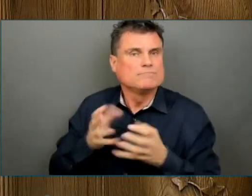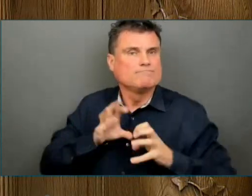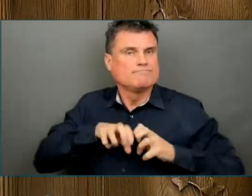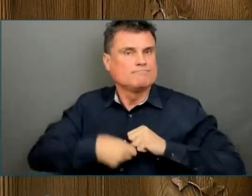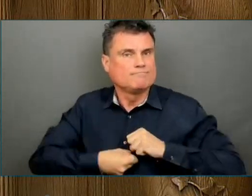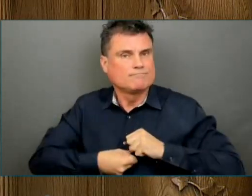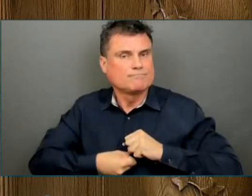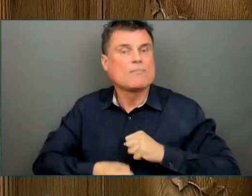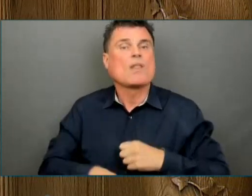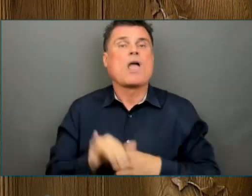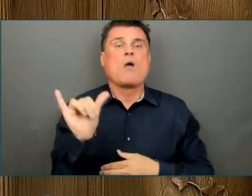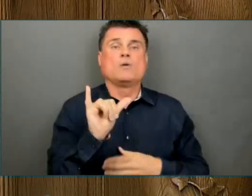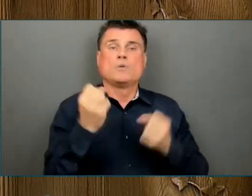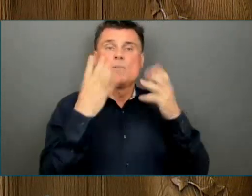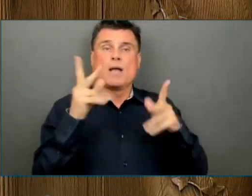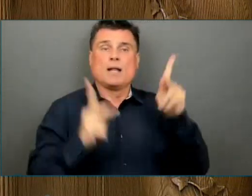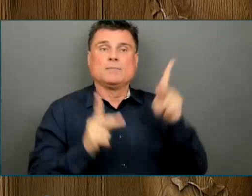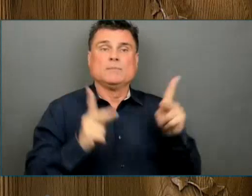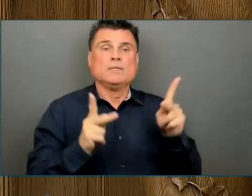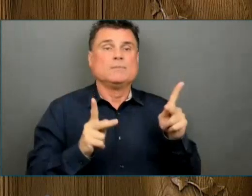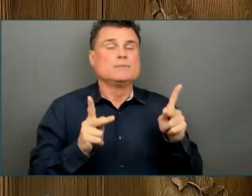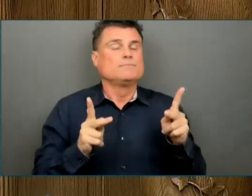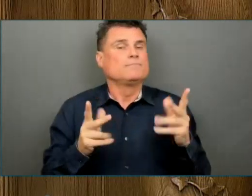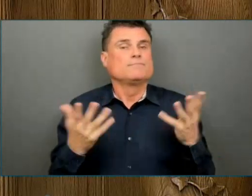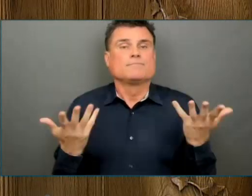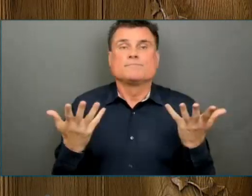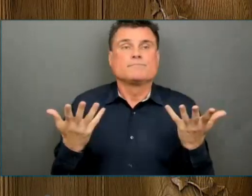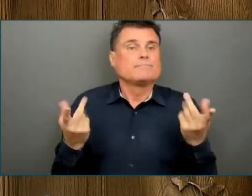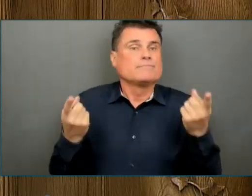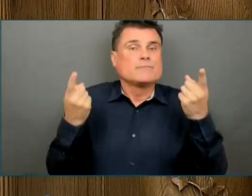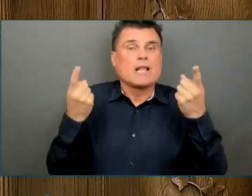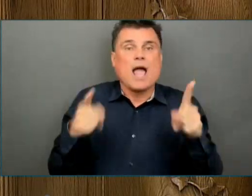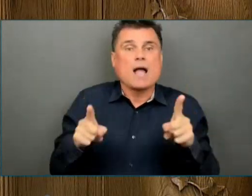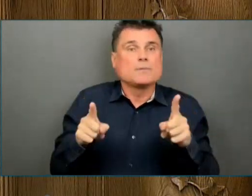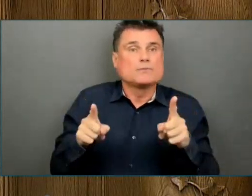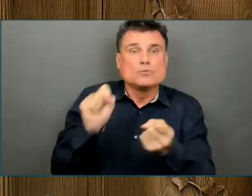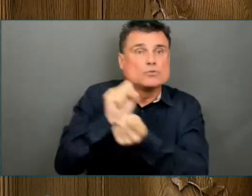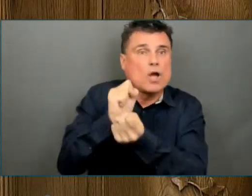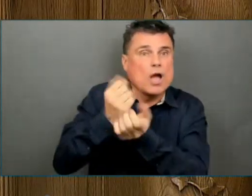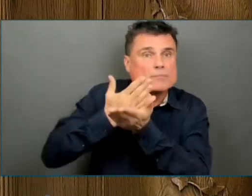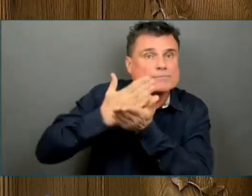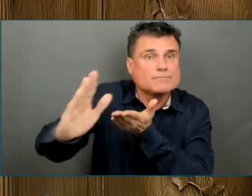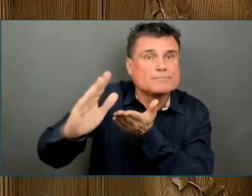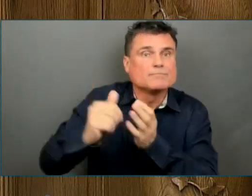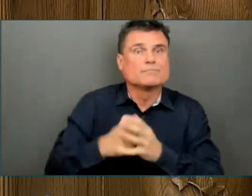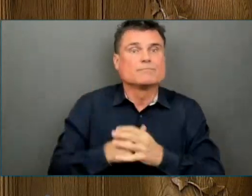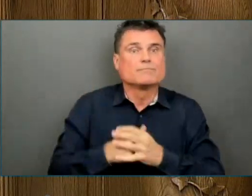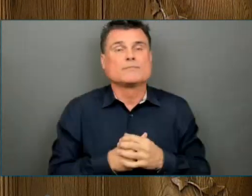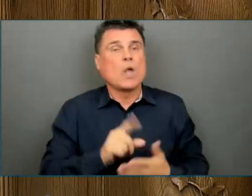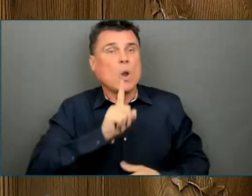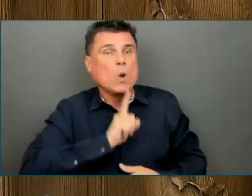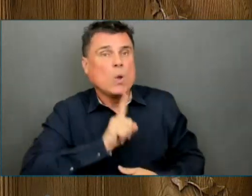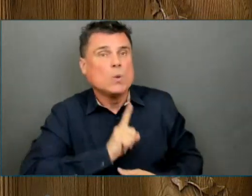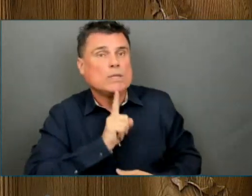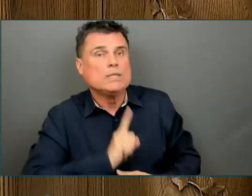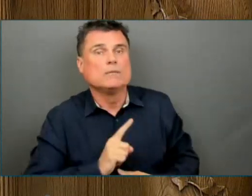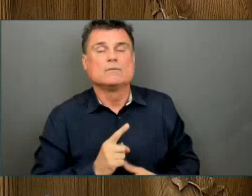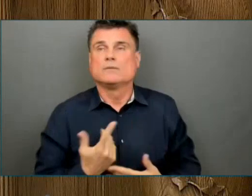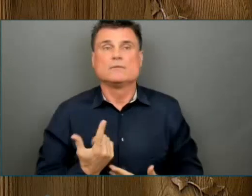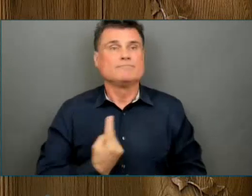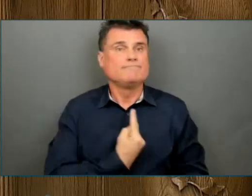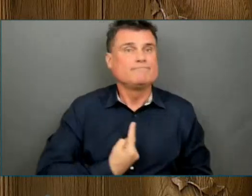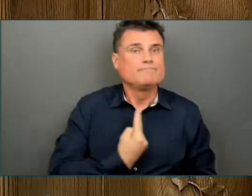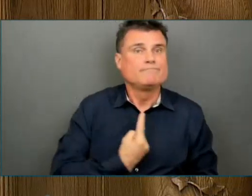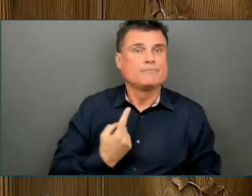Every one of us has been called on to do our part and to stay apart to protect the people around us. British